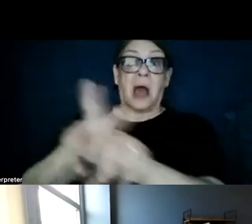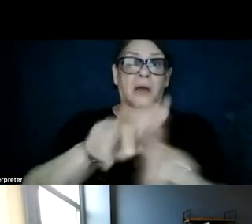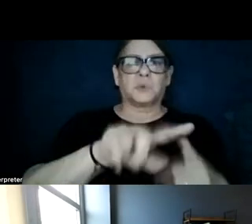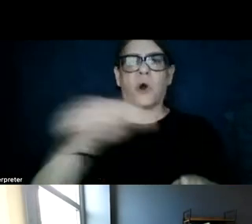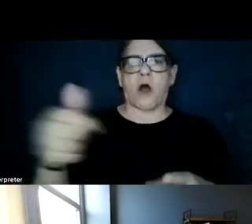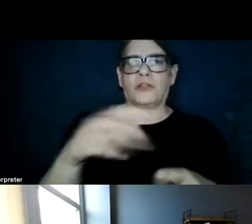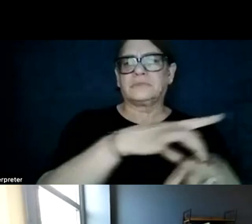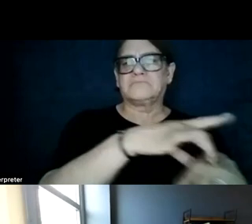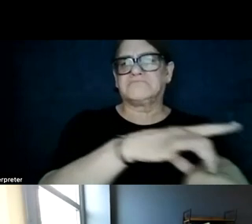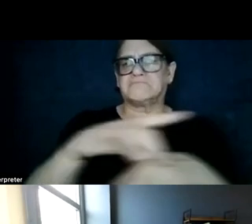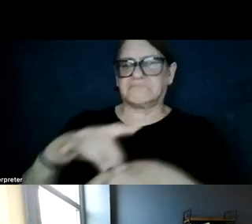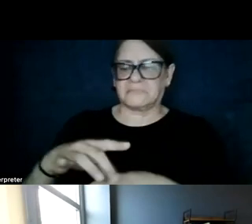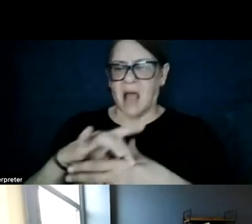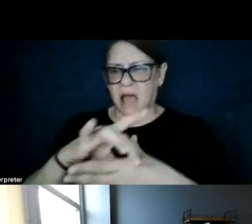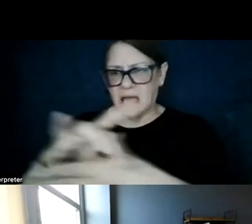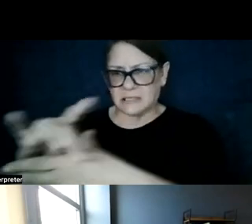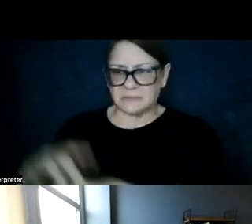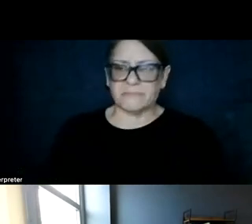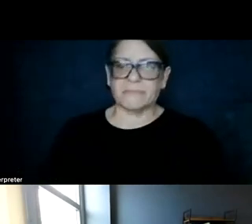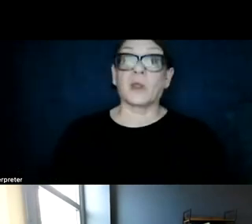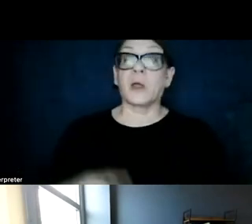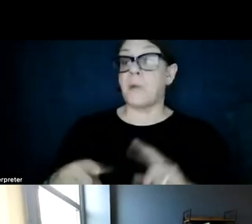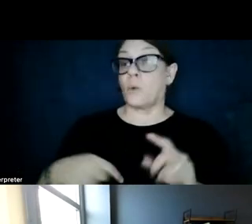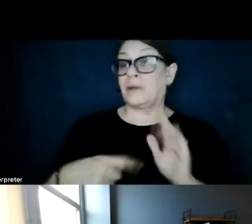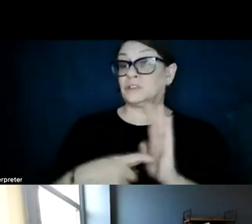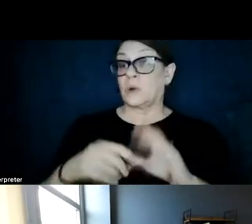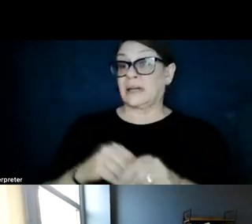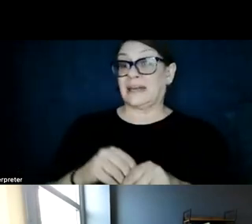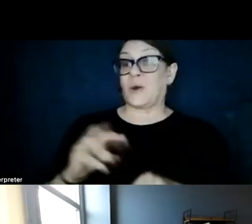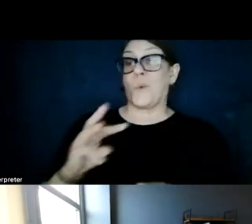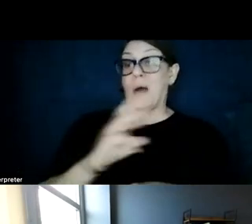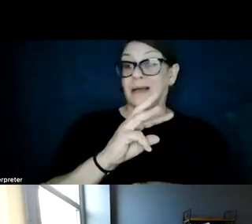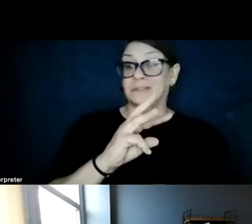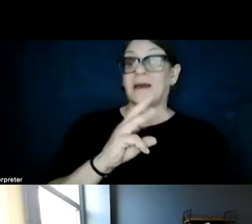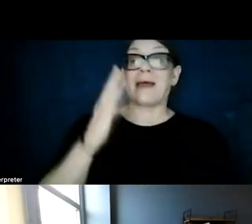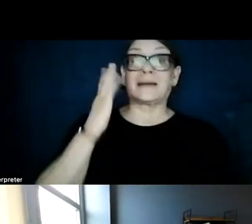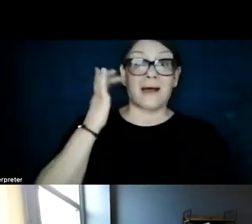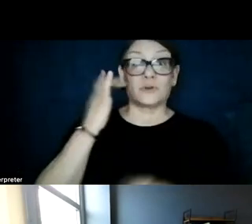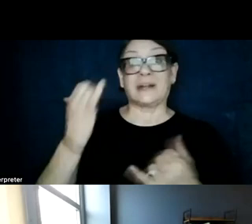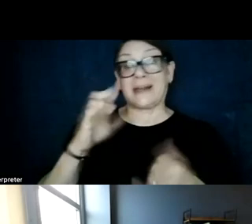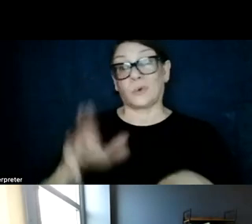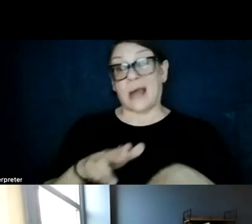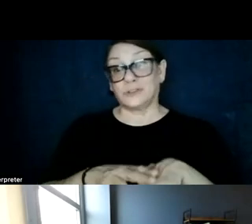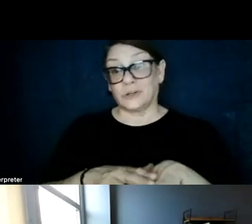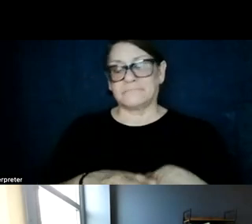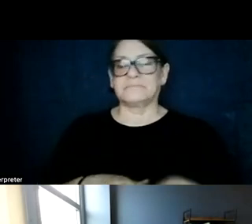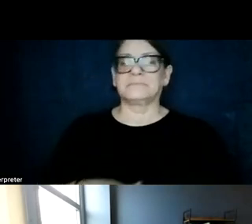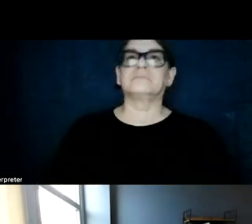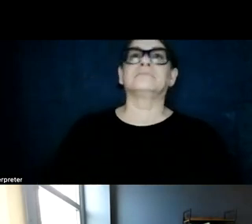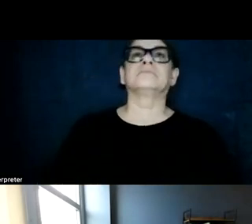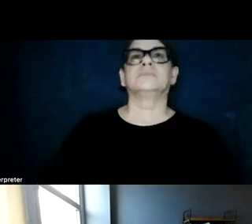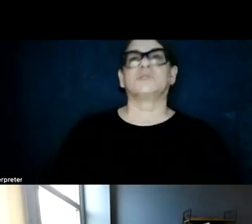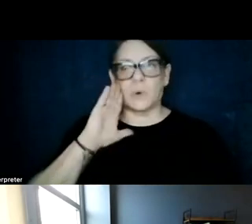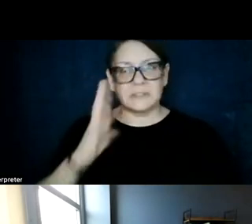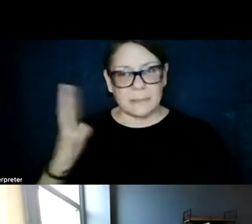model this or demonstrate it in California Western context and now the national context. So I'm going to, it'll seem